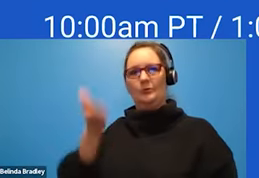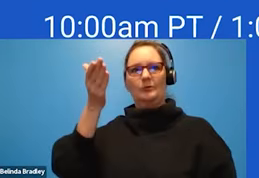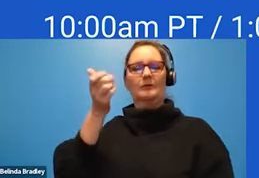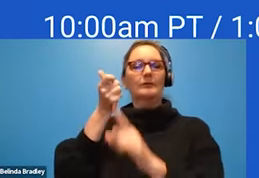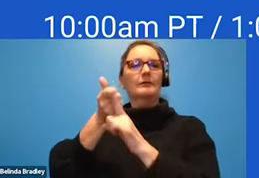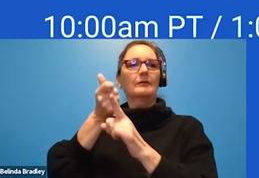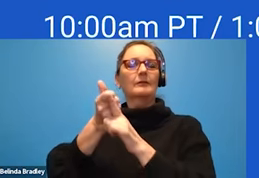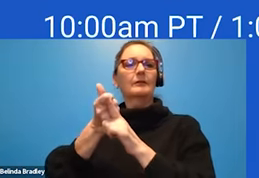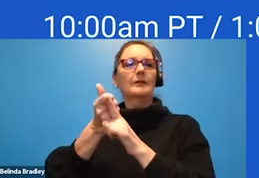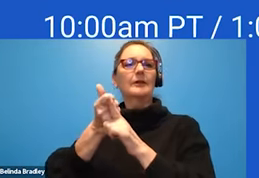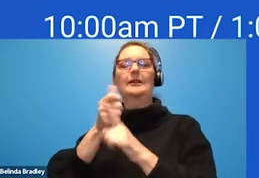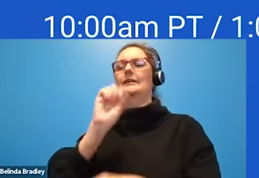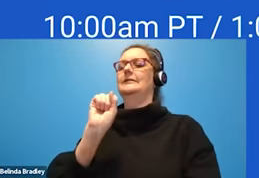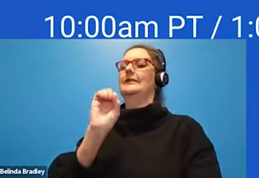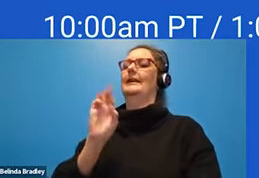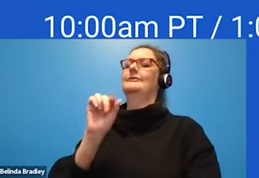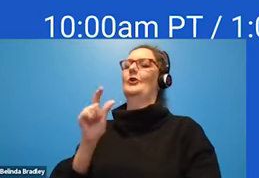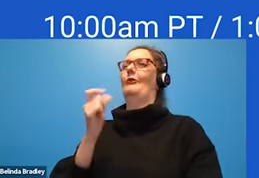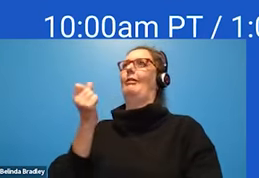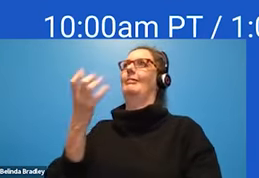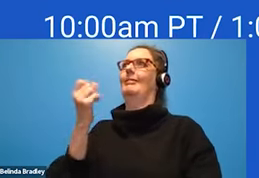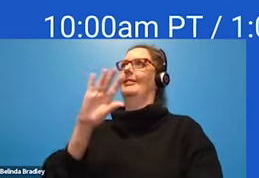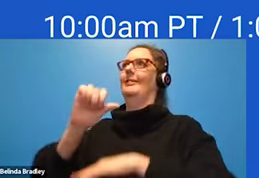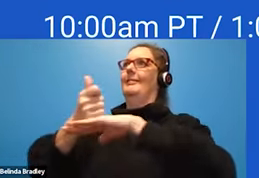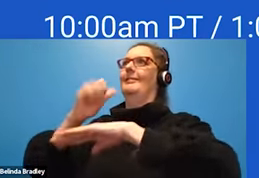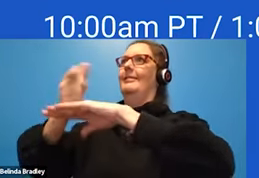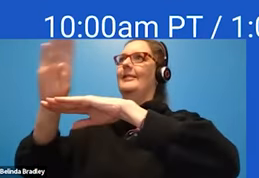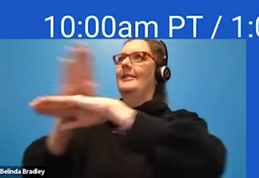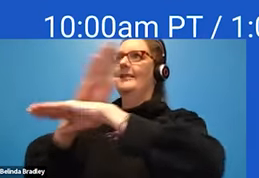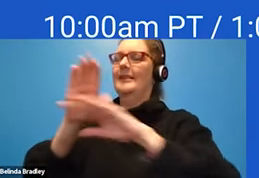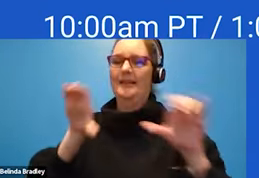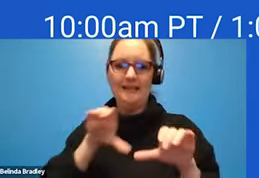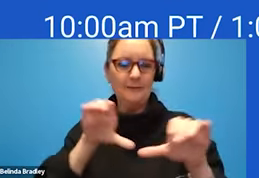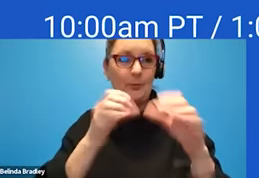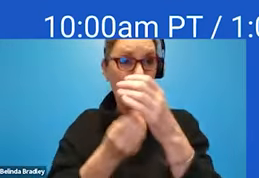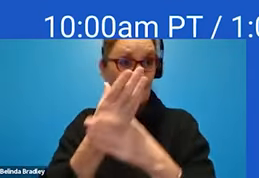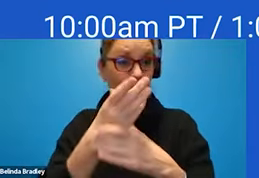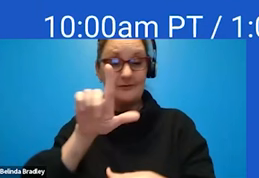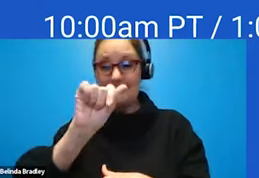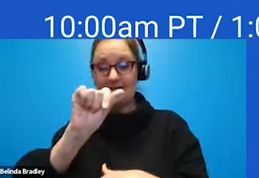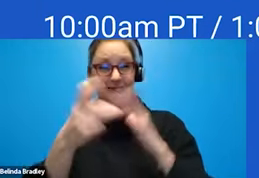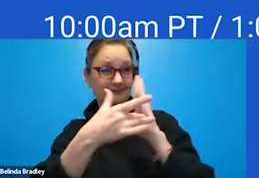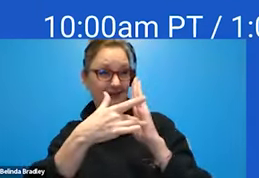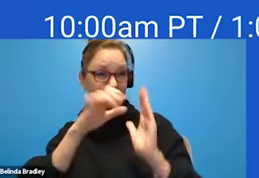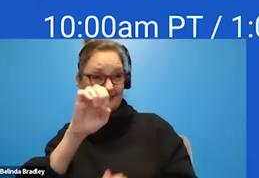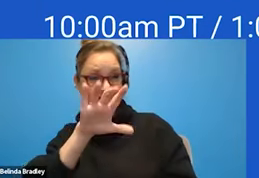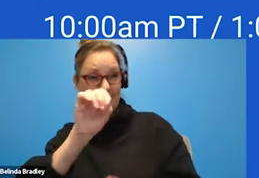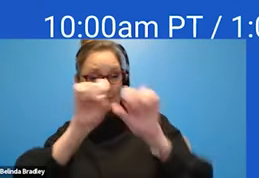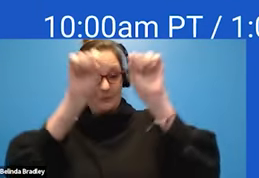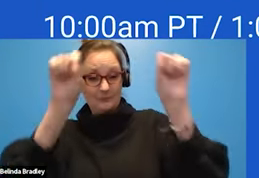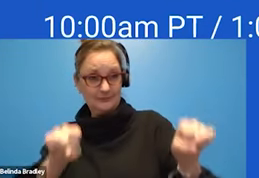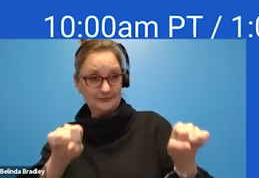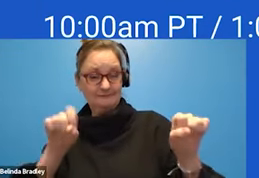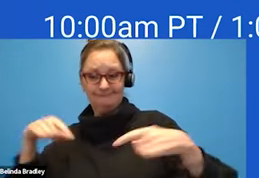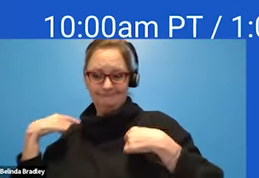is a serial entrepreneur who has been fostering the growth of the Los Angeles tech ecosystem since 2008.